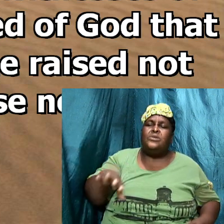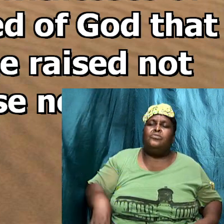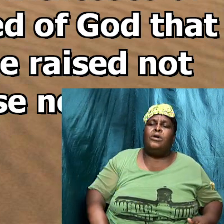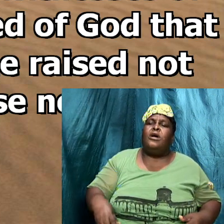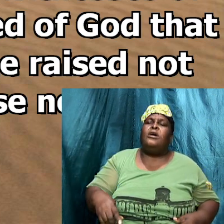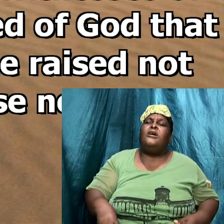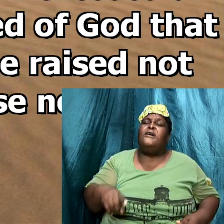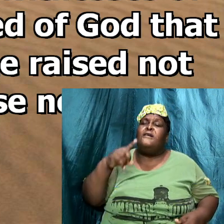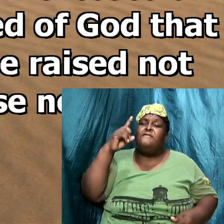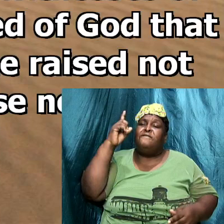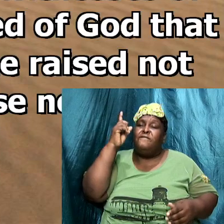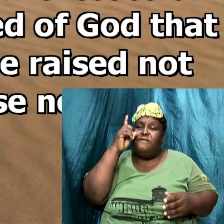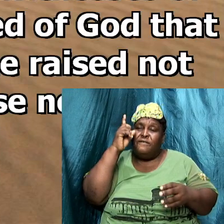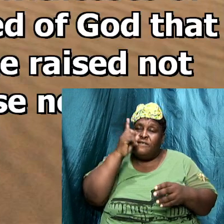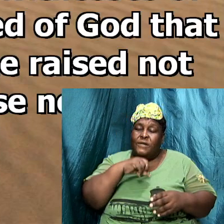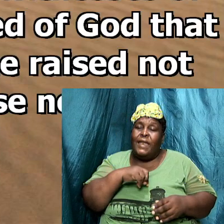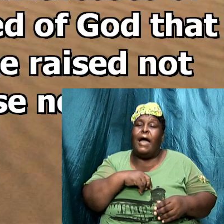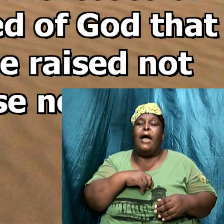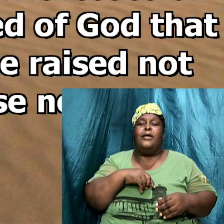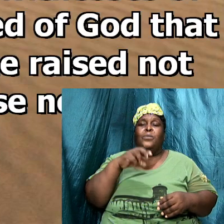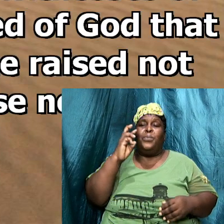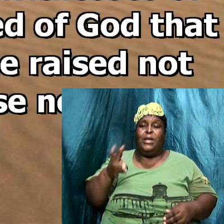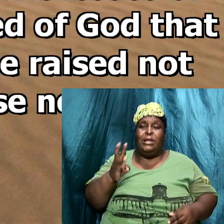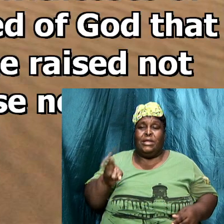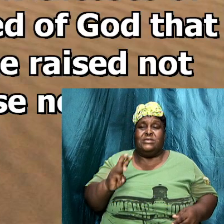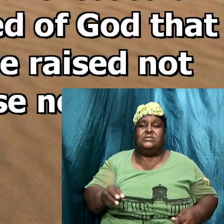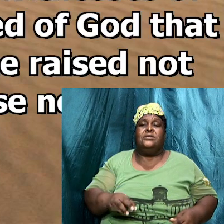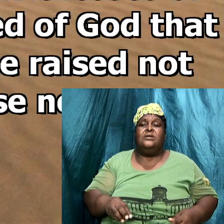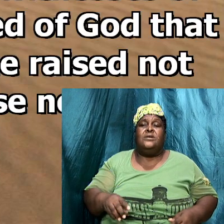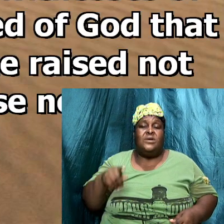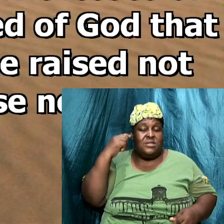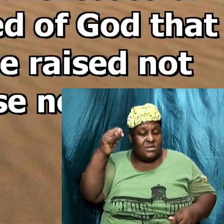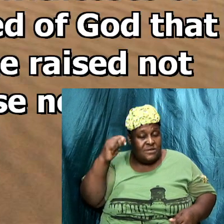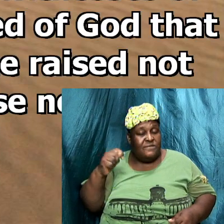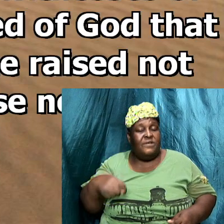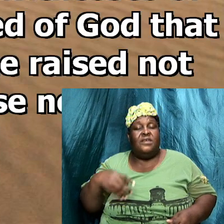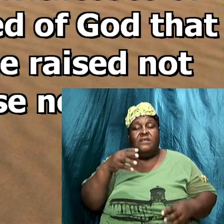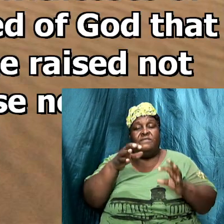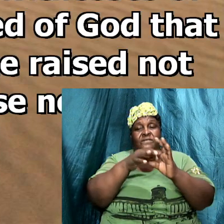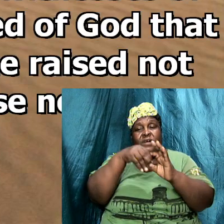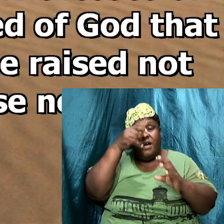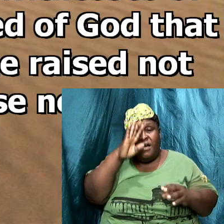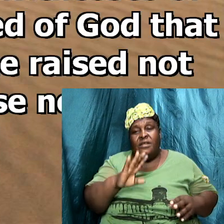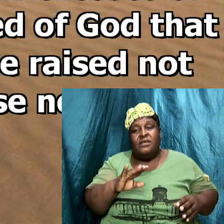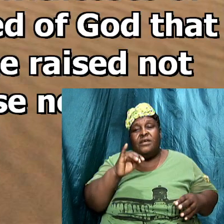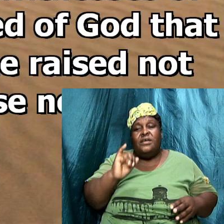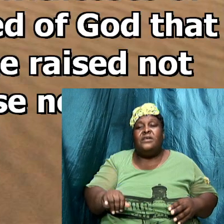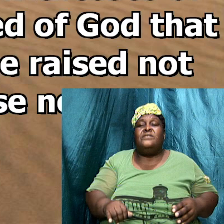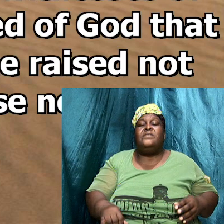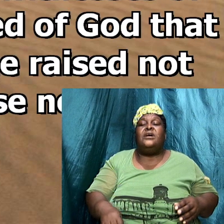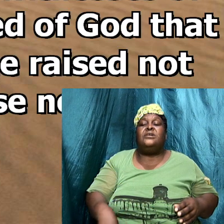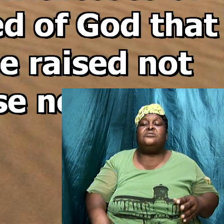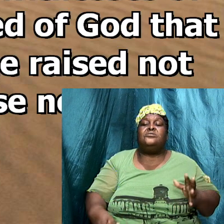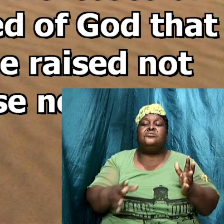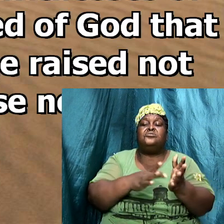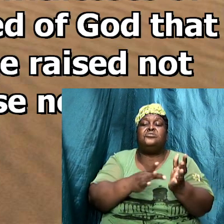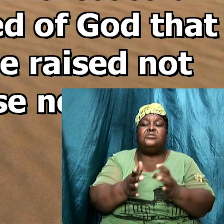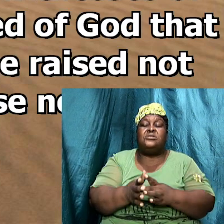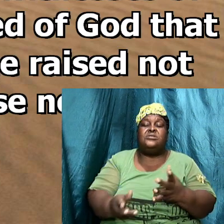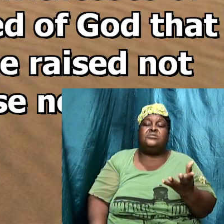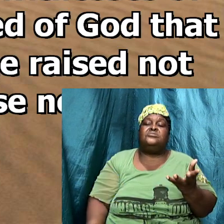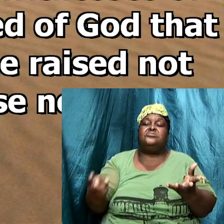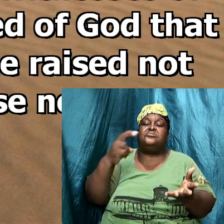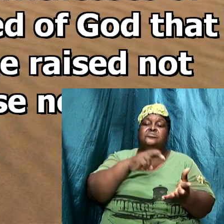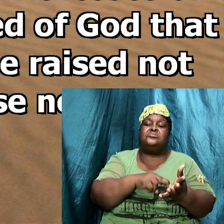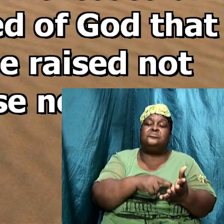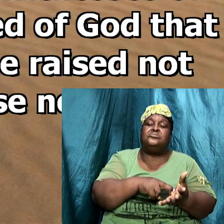because we have testified of God that he raised up Christ whom he raised not up if